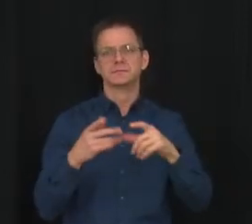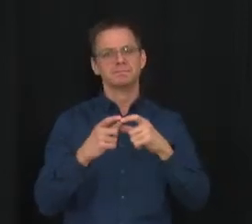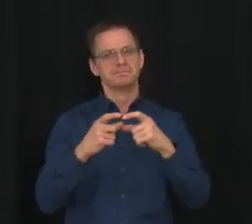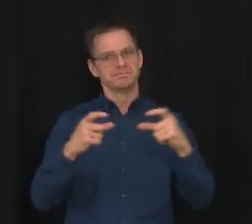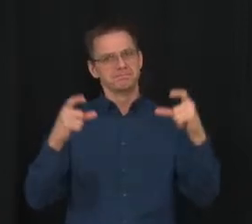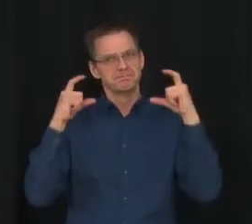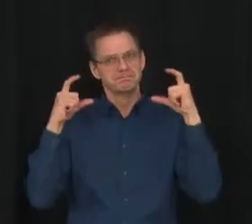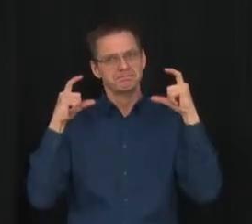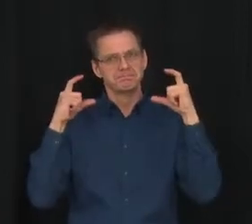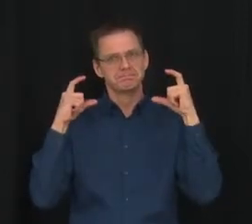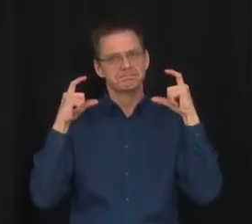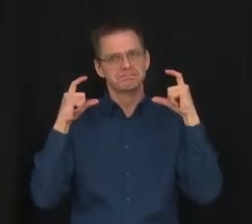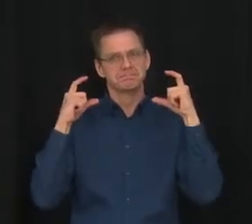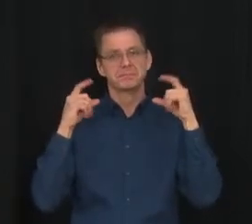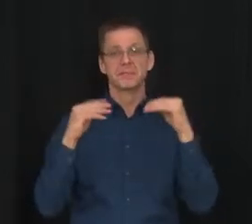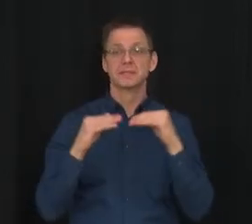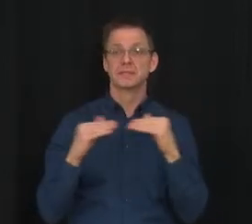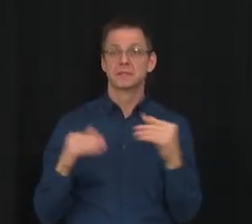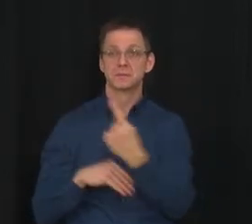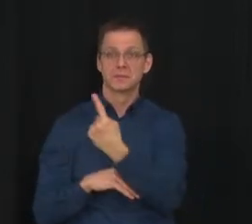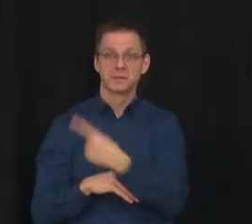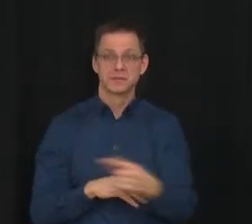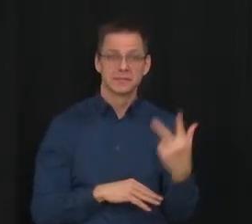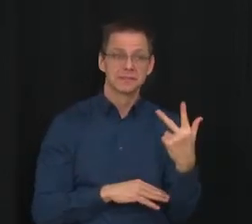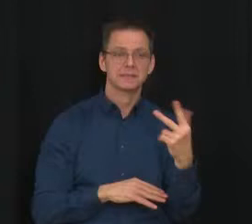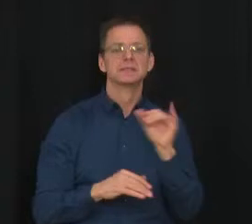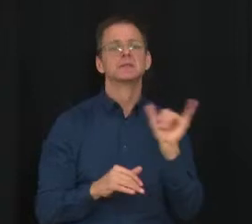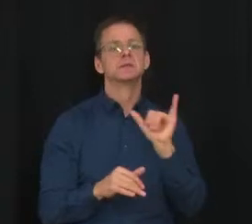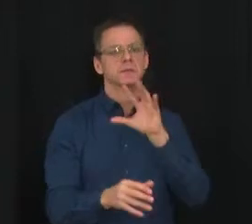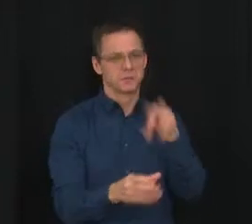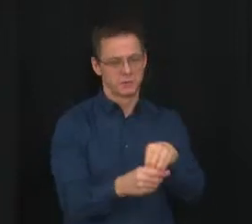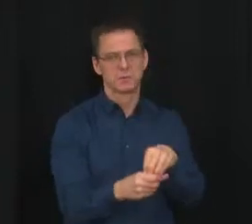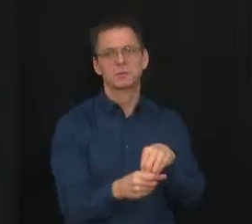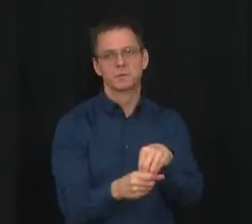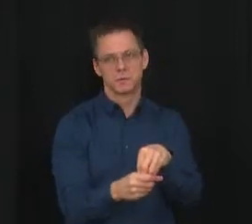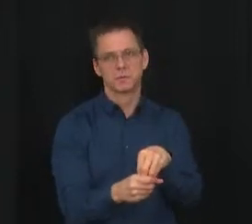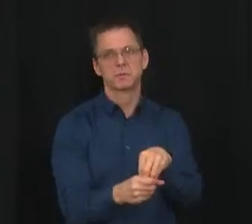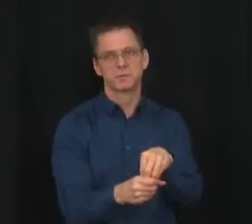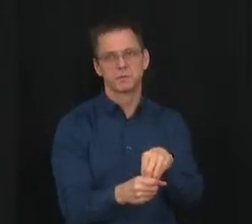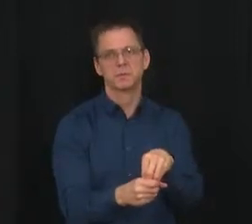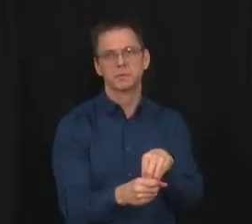all of us to stay home and keep our children home if any of us have symptoms.